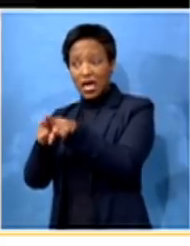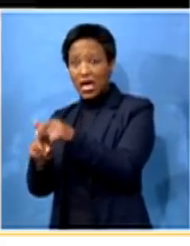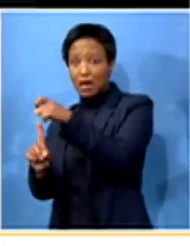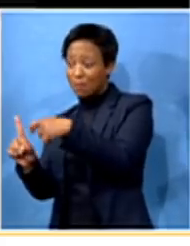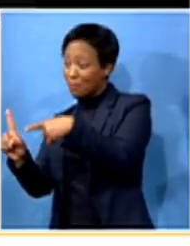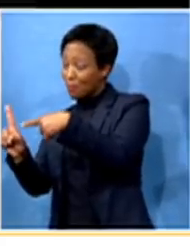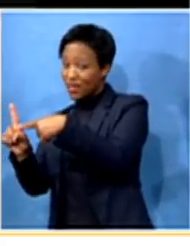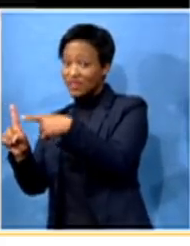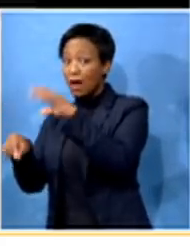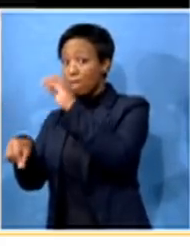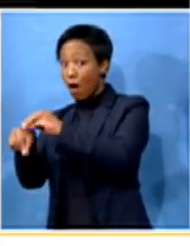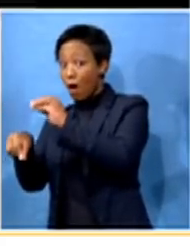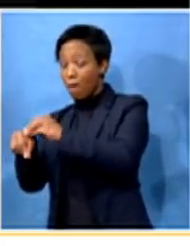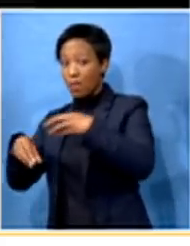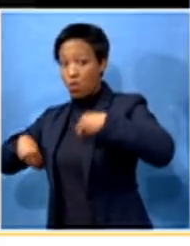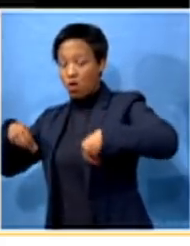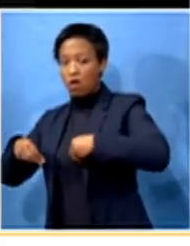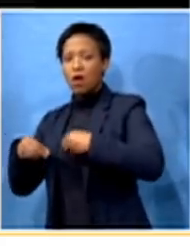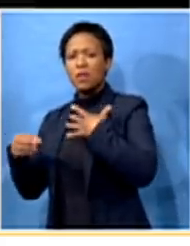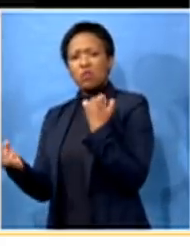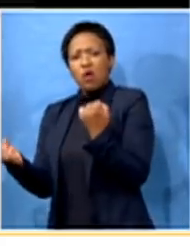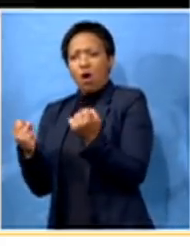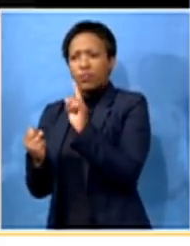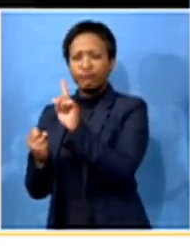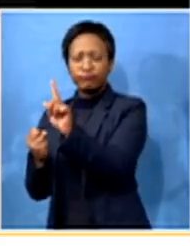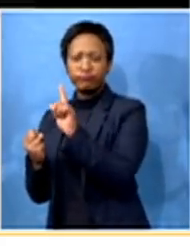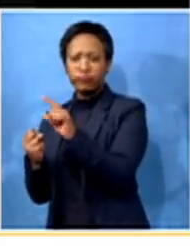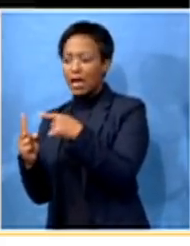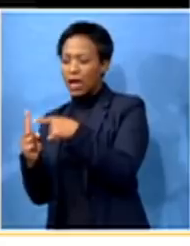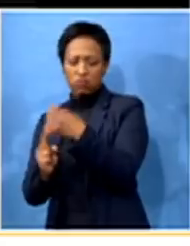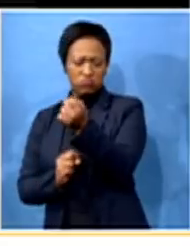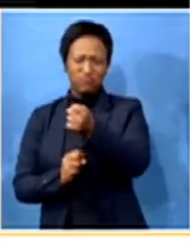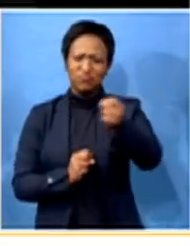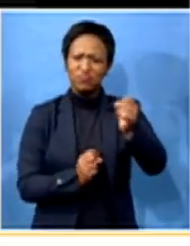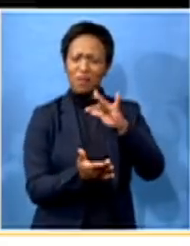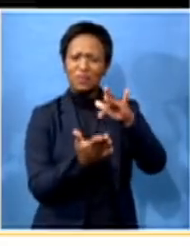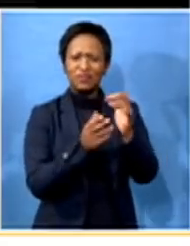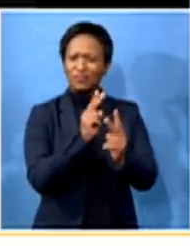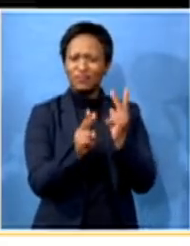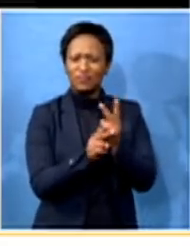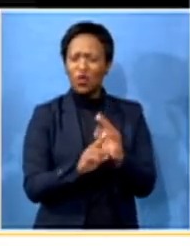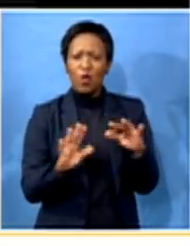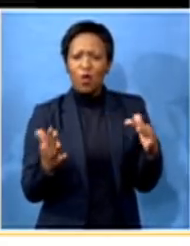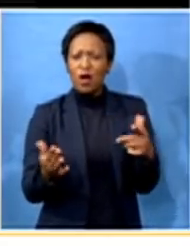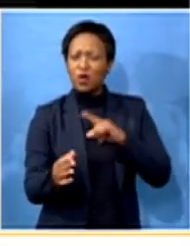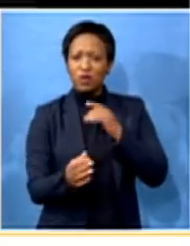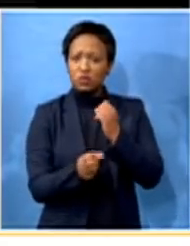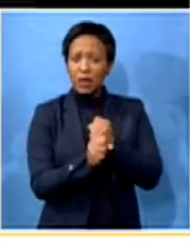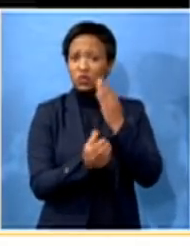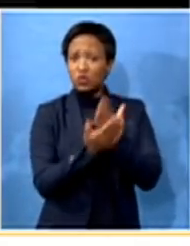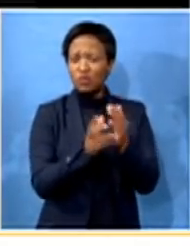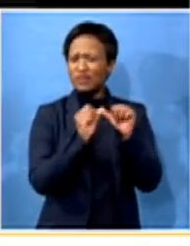who still has that cloud over their head and you are redeploying them into another position because you want to ensure stability.